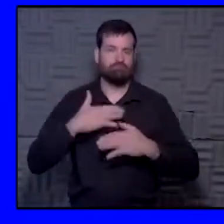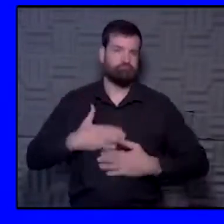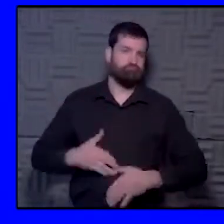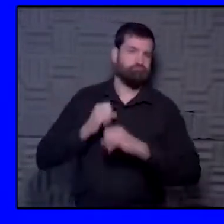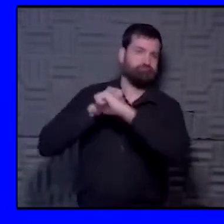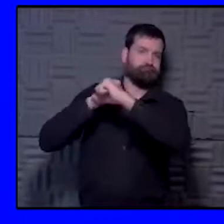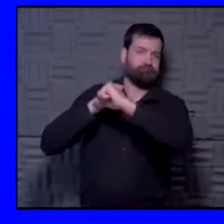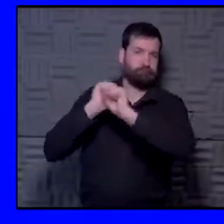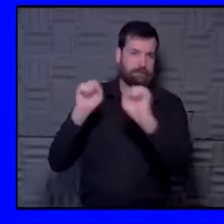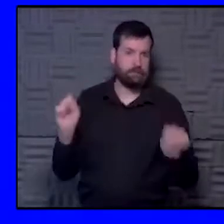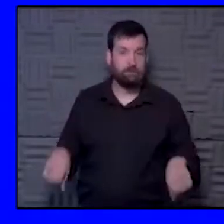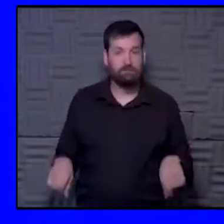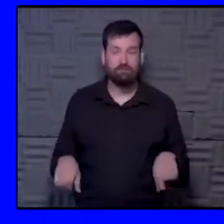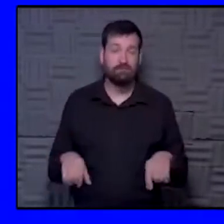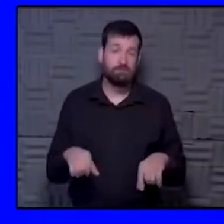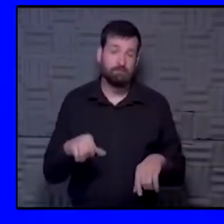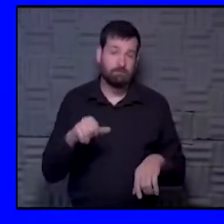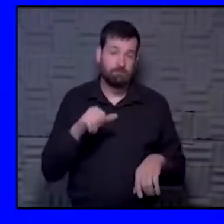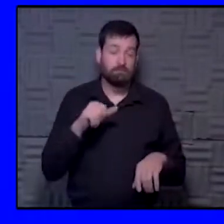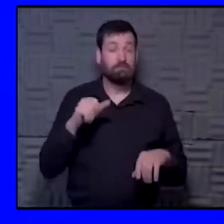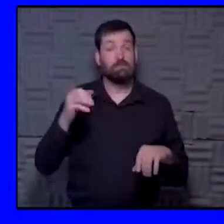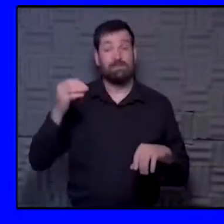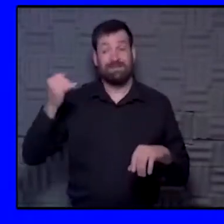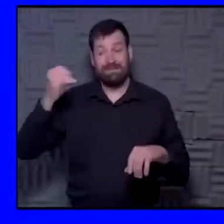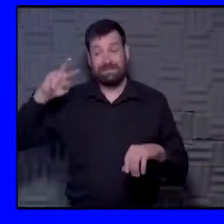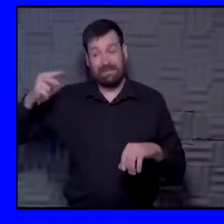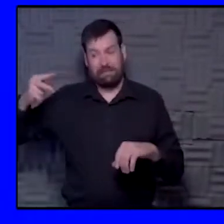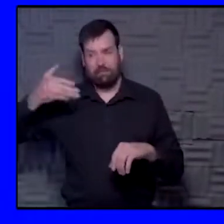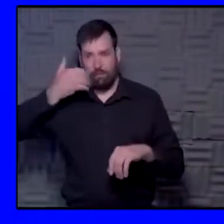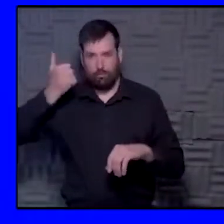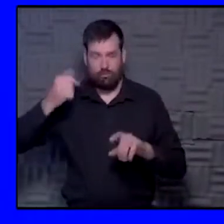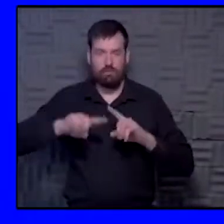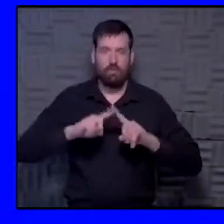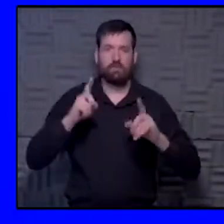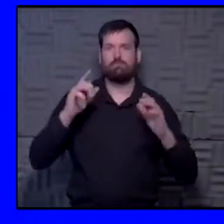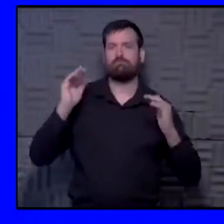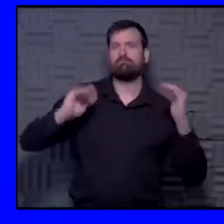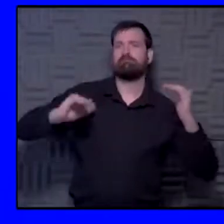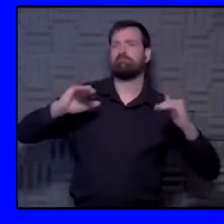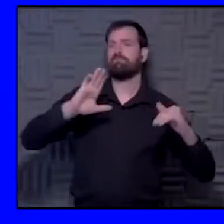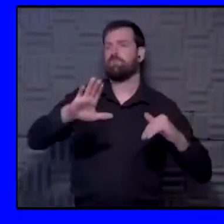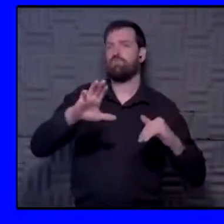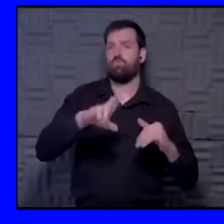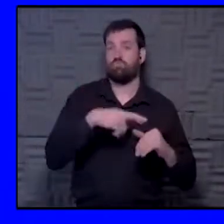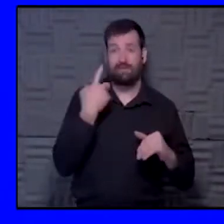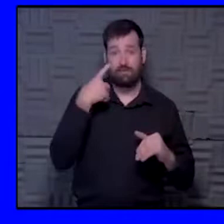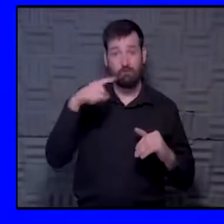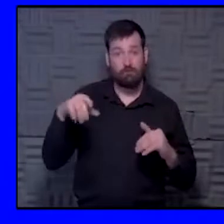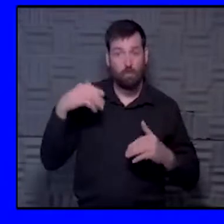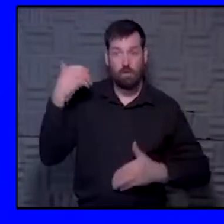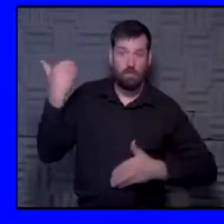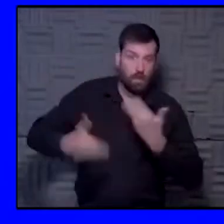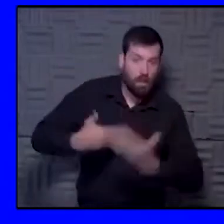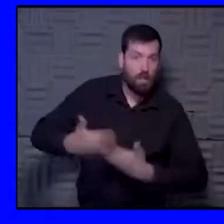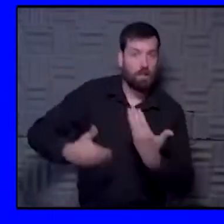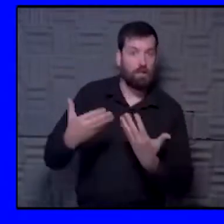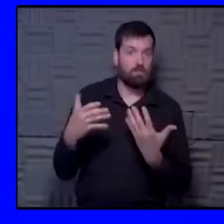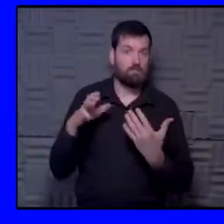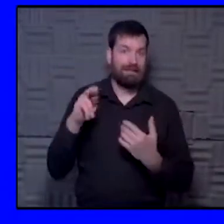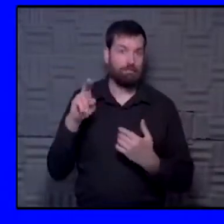but certainly not as optimal as if that second dose. But you also have to weigh what is your risk of progression, as you talked about.